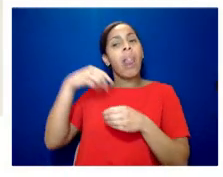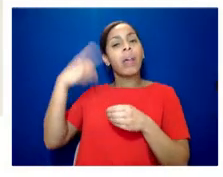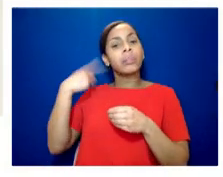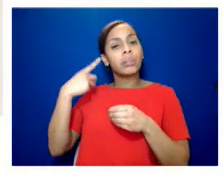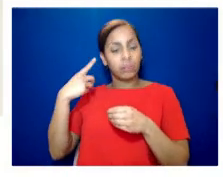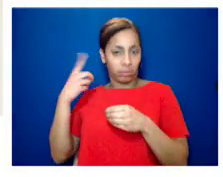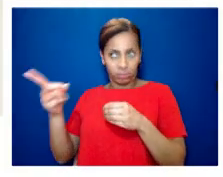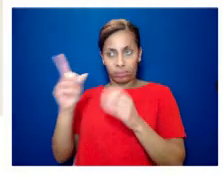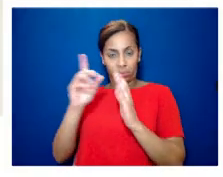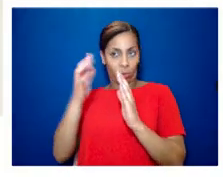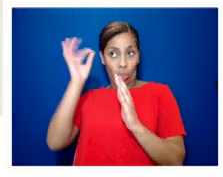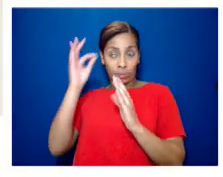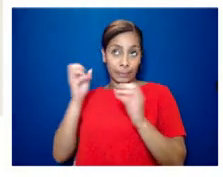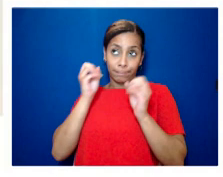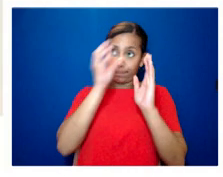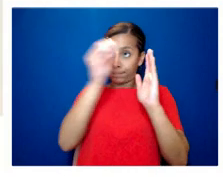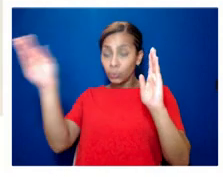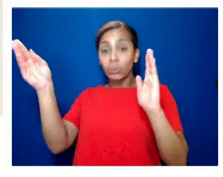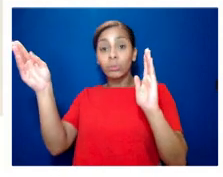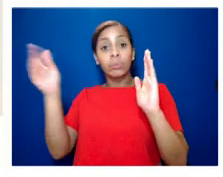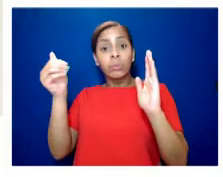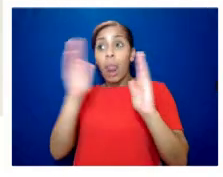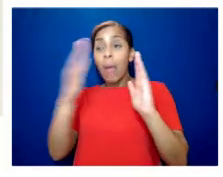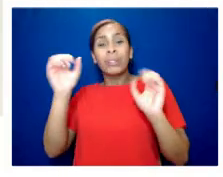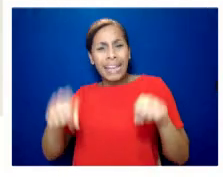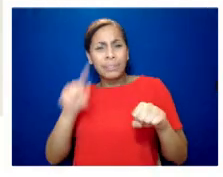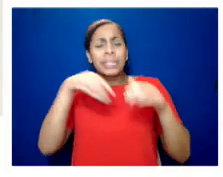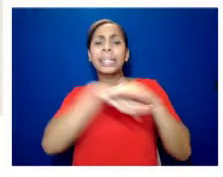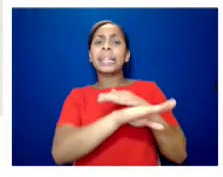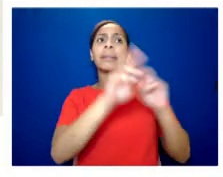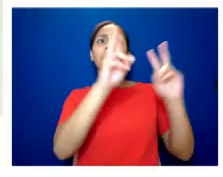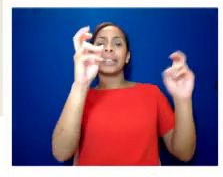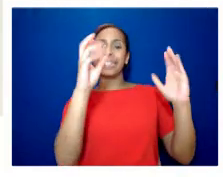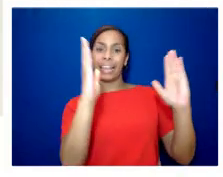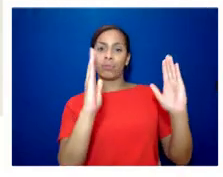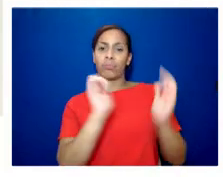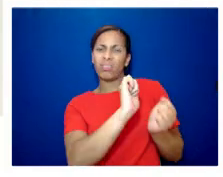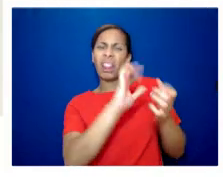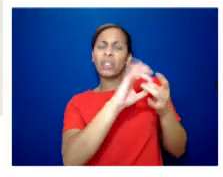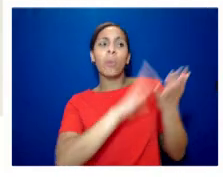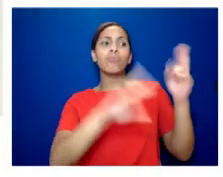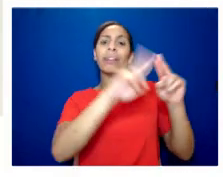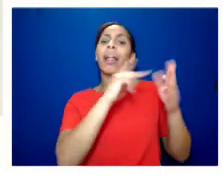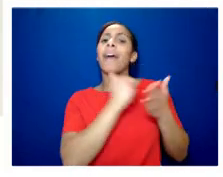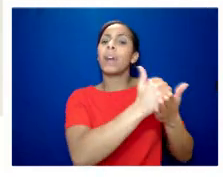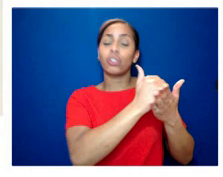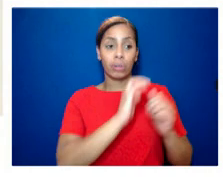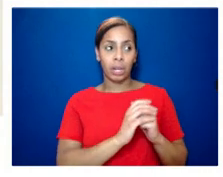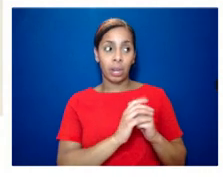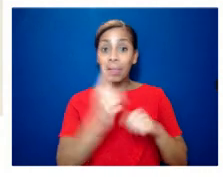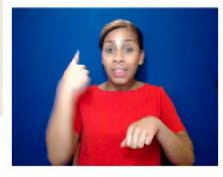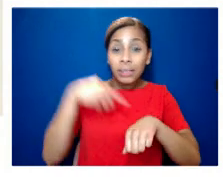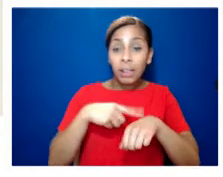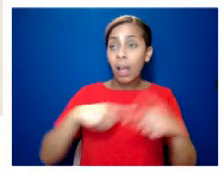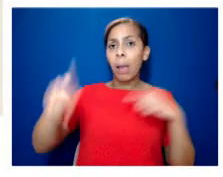it was in a parental advisory section to my knowledge but this started the panic with people actually burning copies of the book in